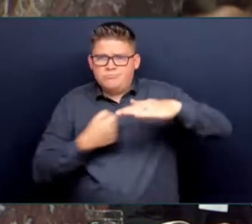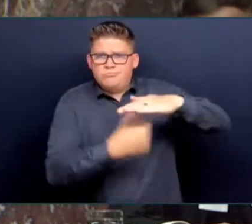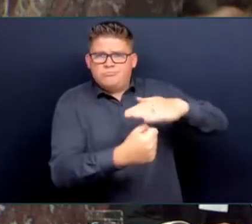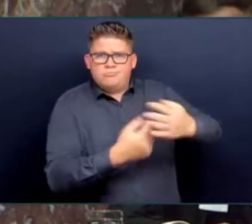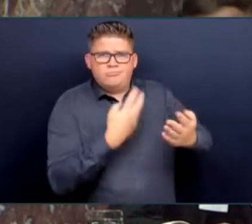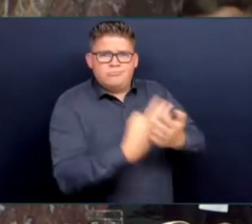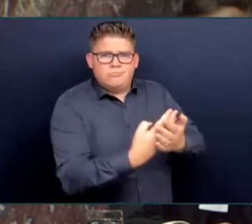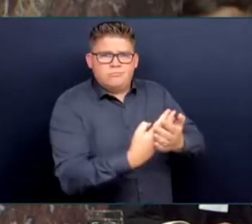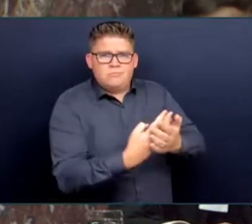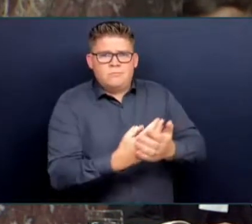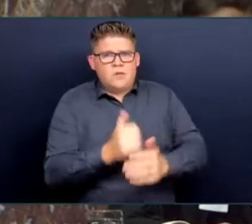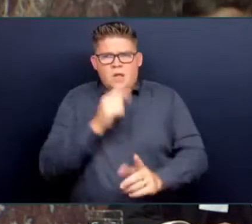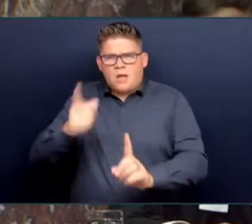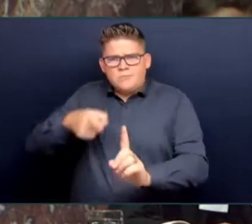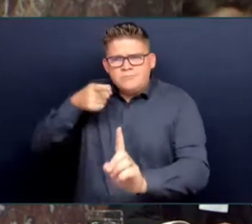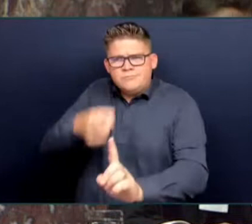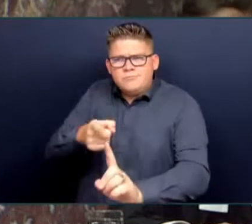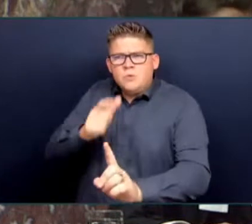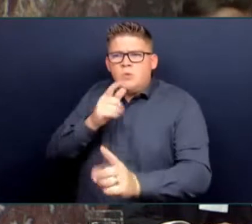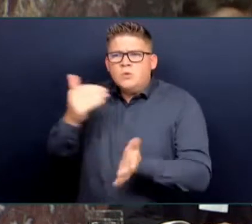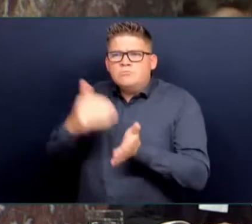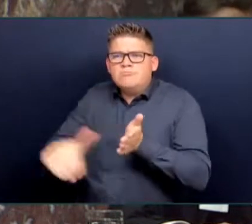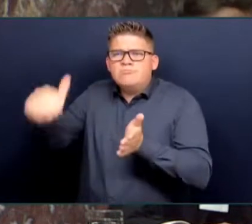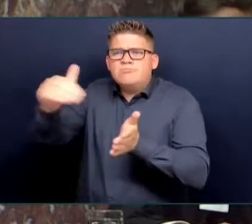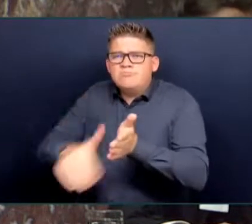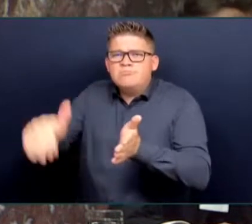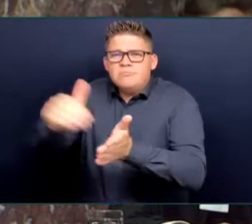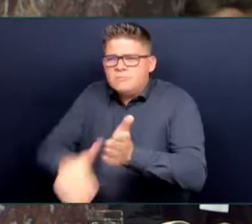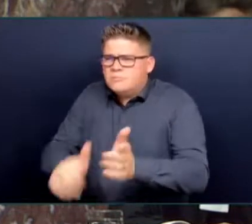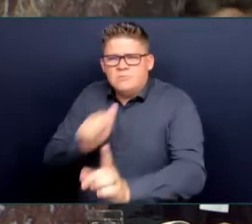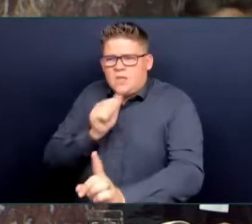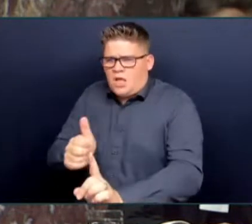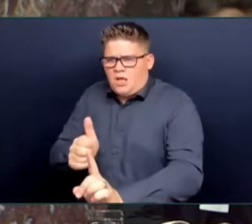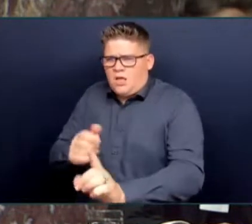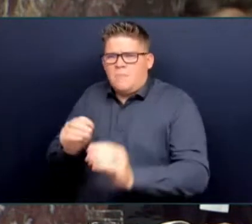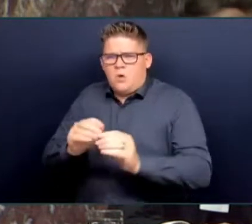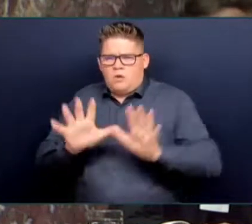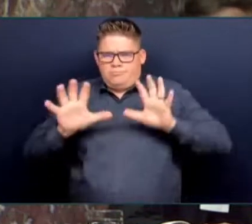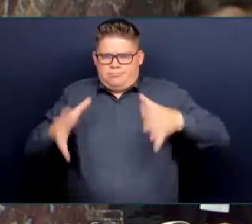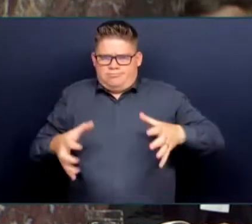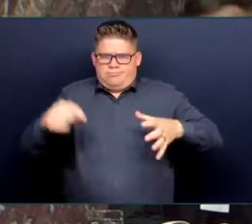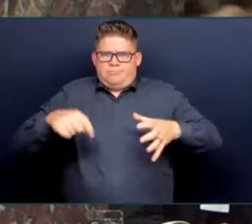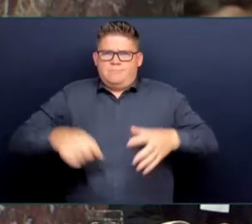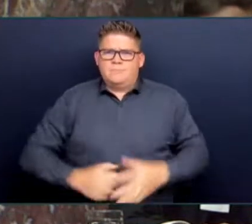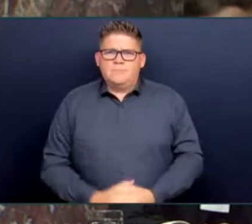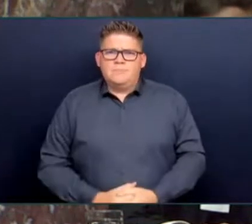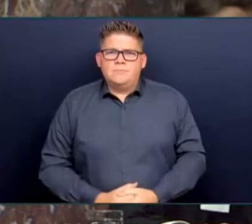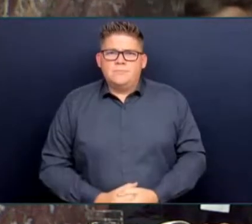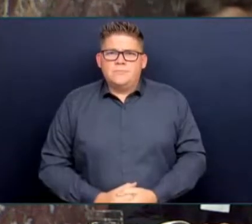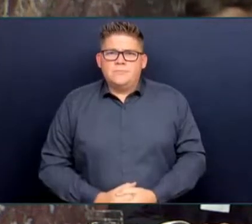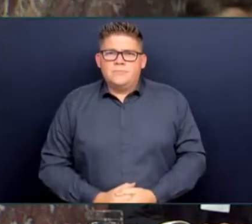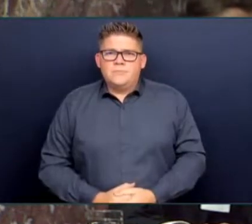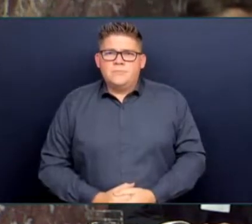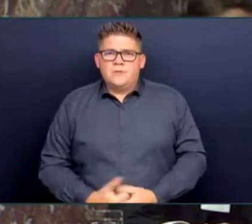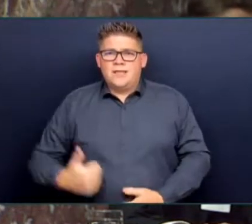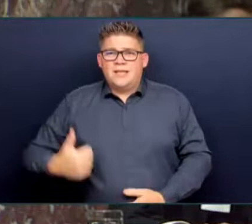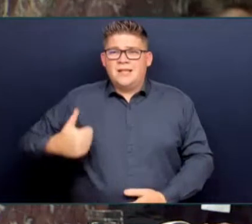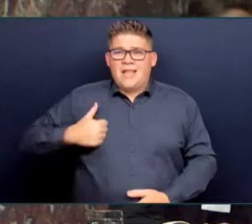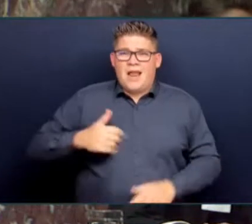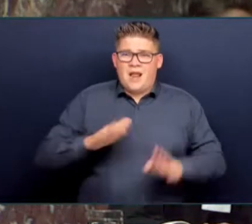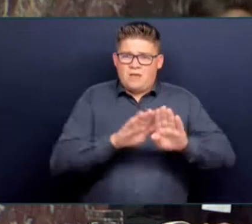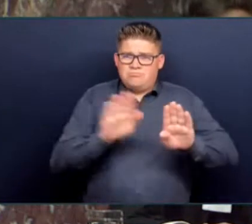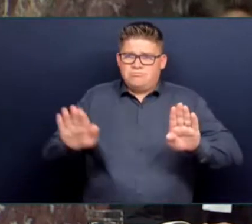in fact, shows that fully half of the provinces and territories have fewer people in remand than before the pandemic.